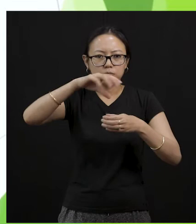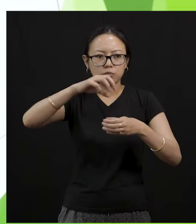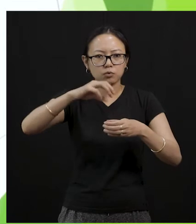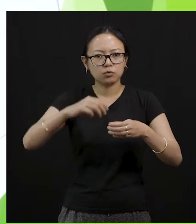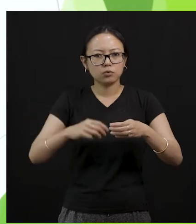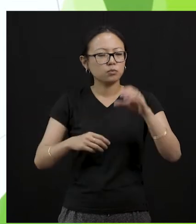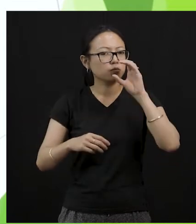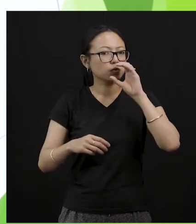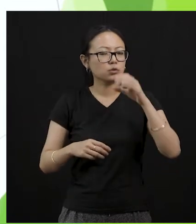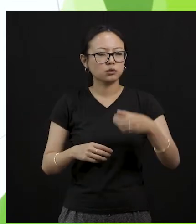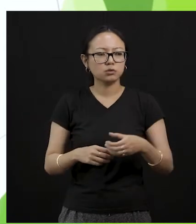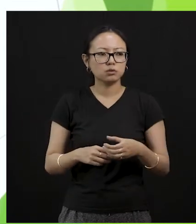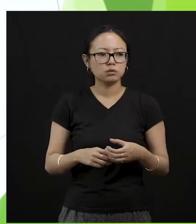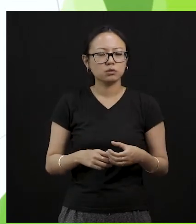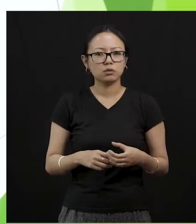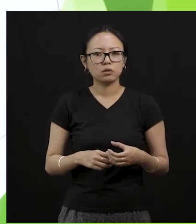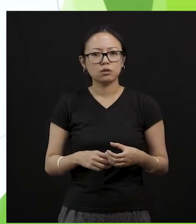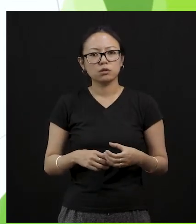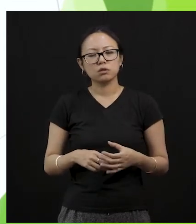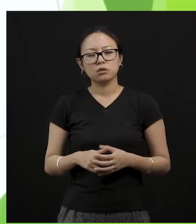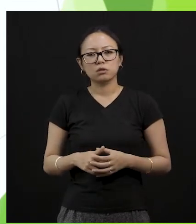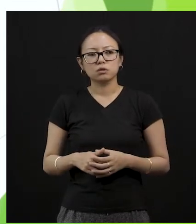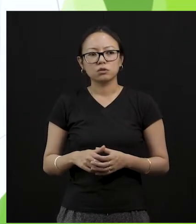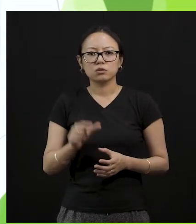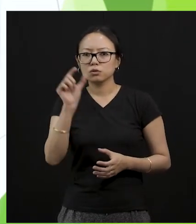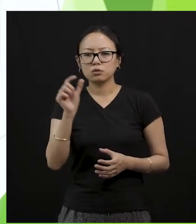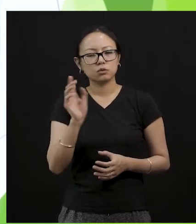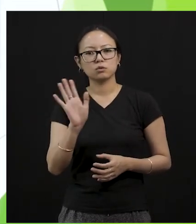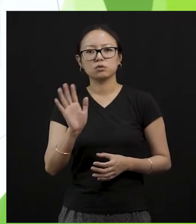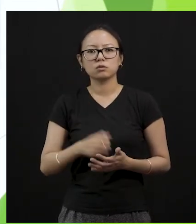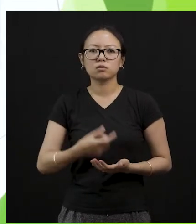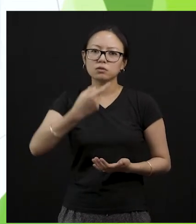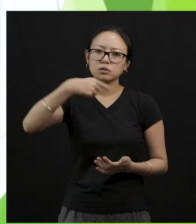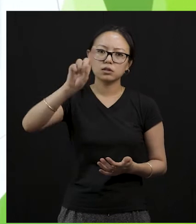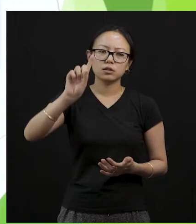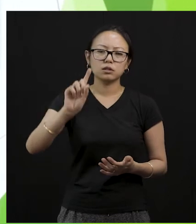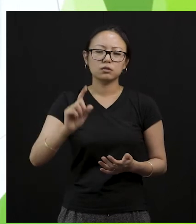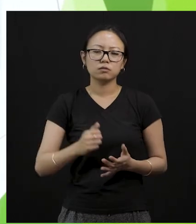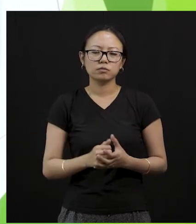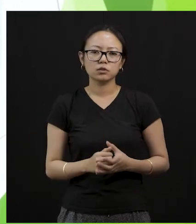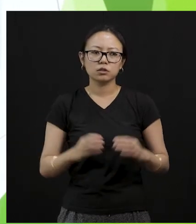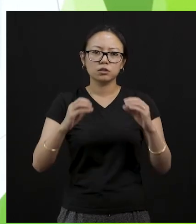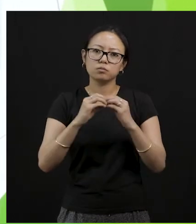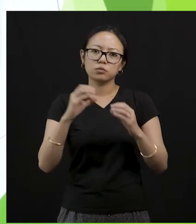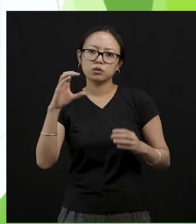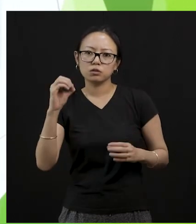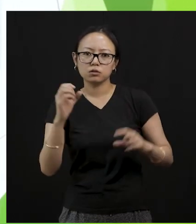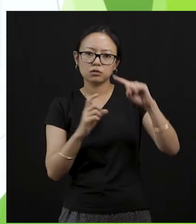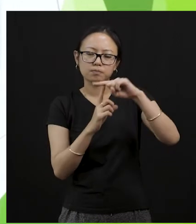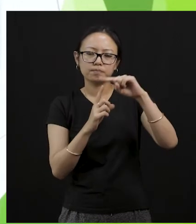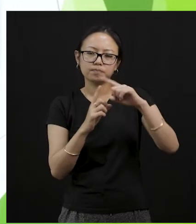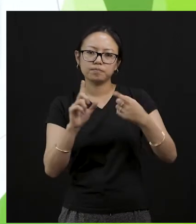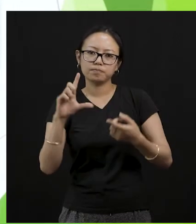bottle, or maybe a plastic water bottle, use a water bottle, which is very much